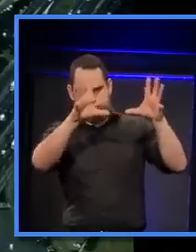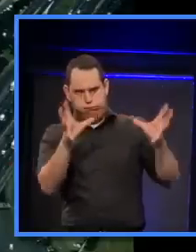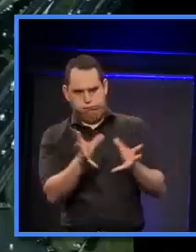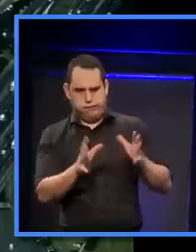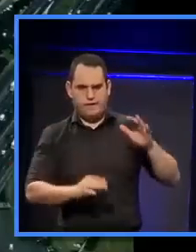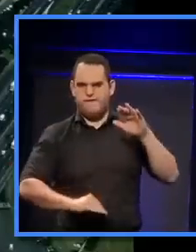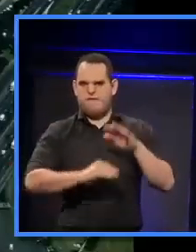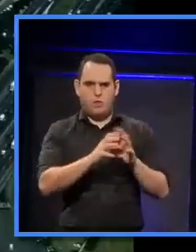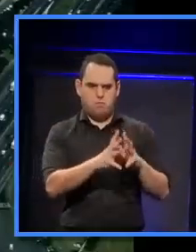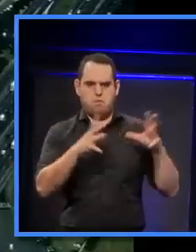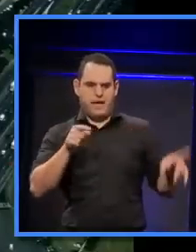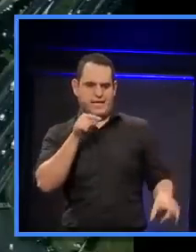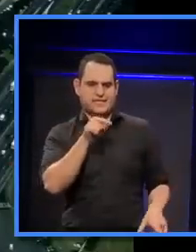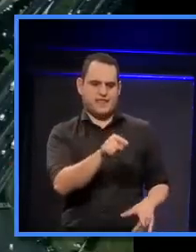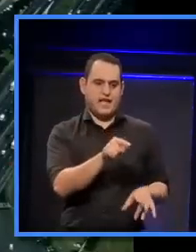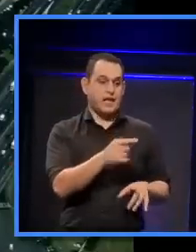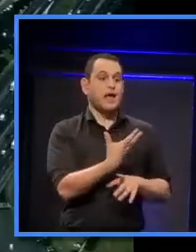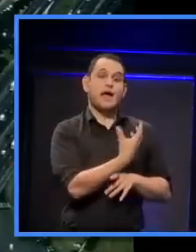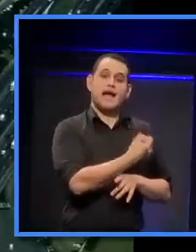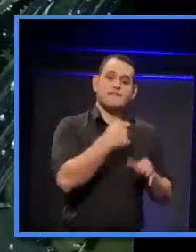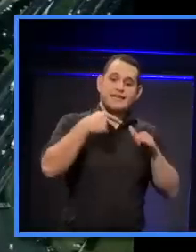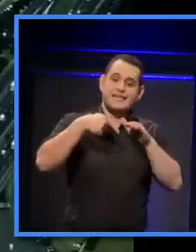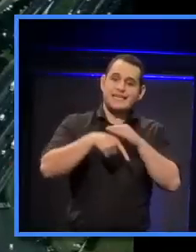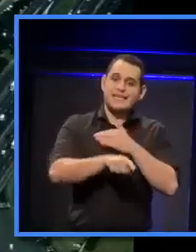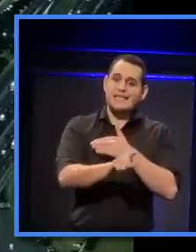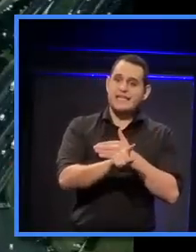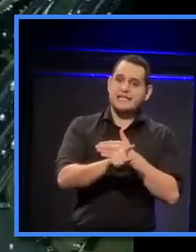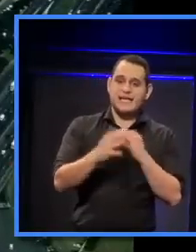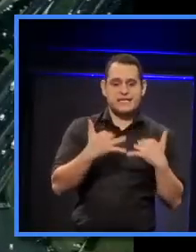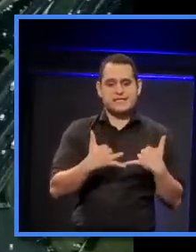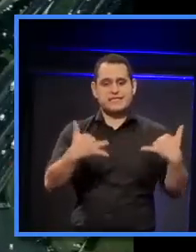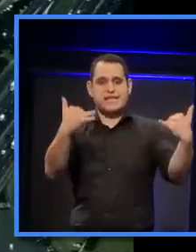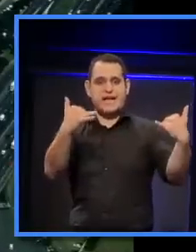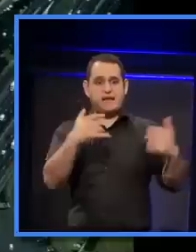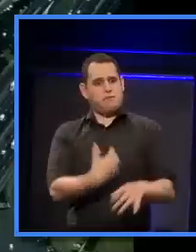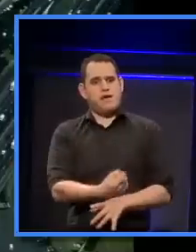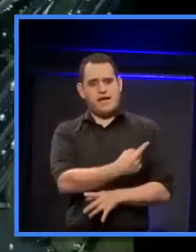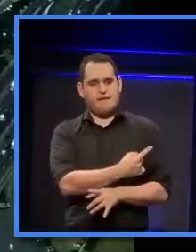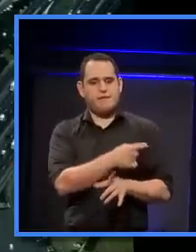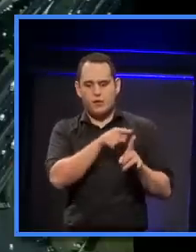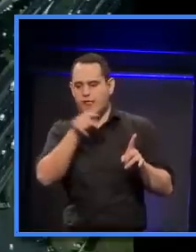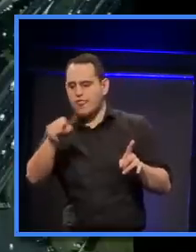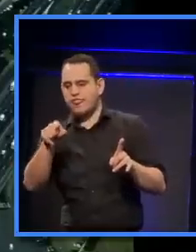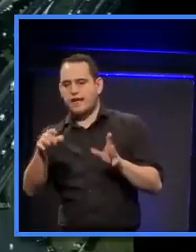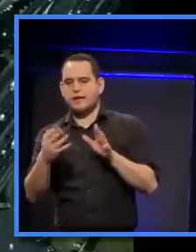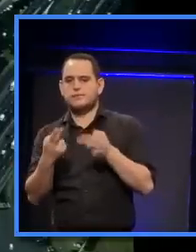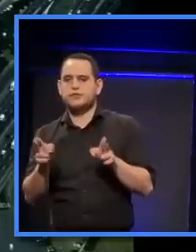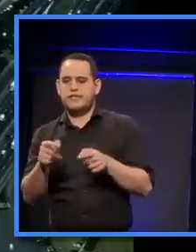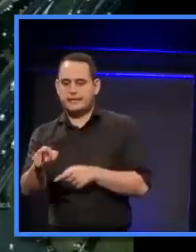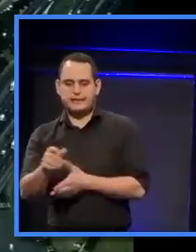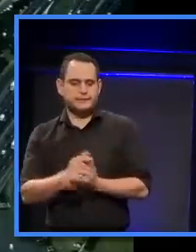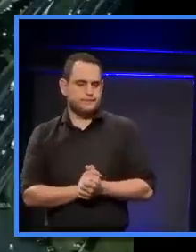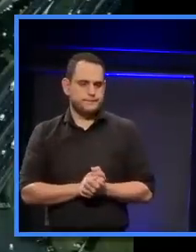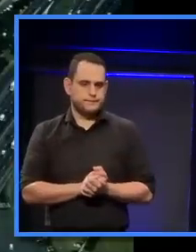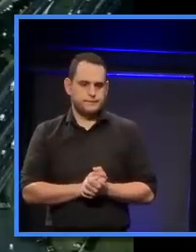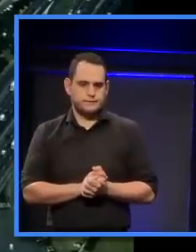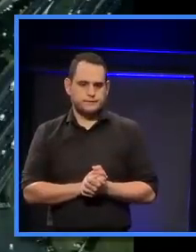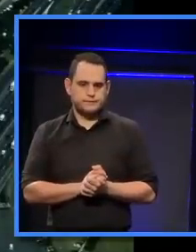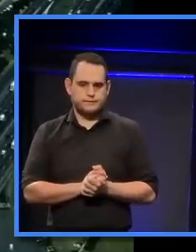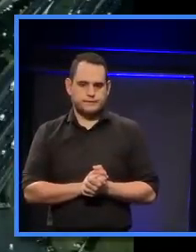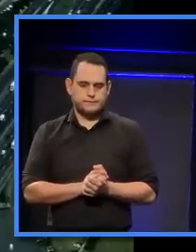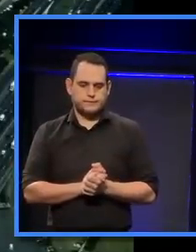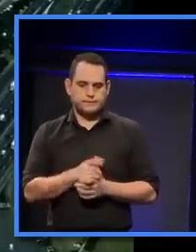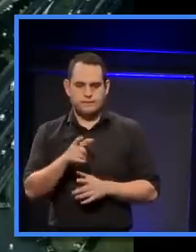a temporary indoor stadium called the Zenith. Here's the Cité de la Musique, the Conservatoire and